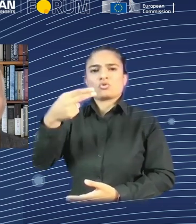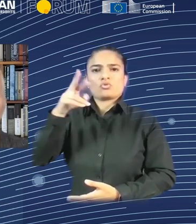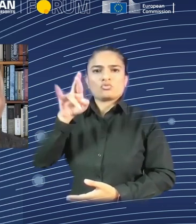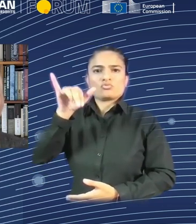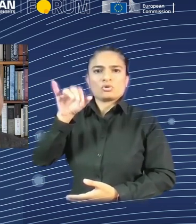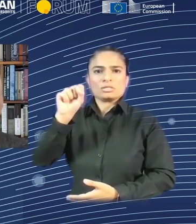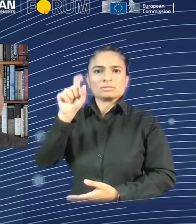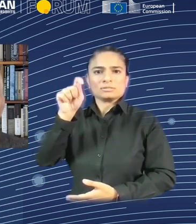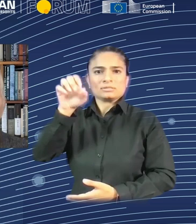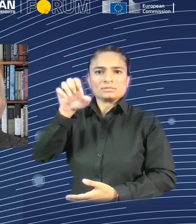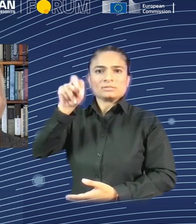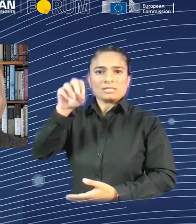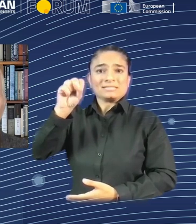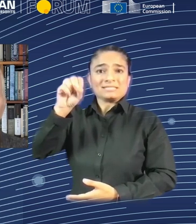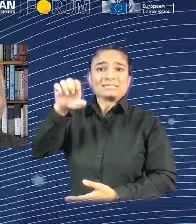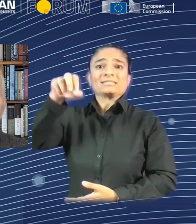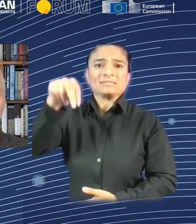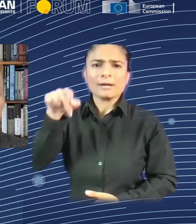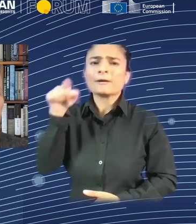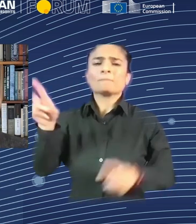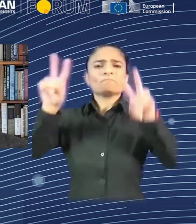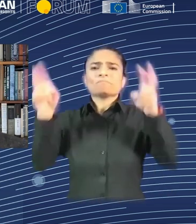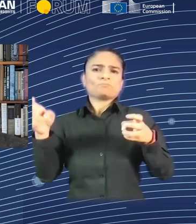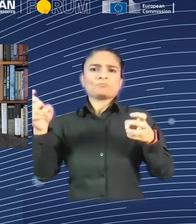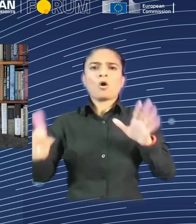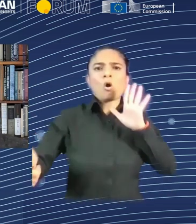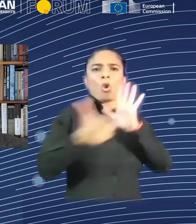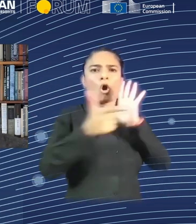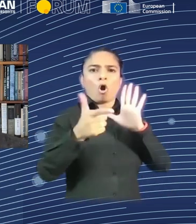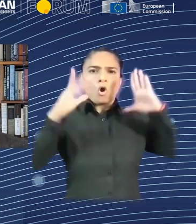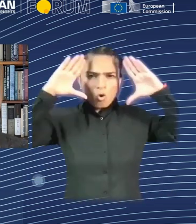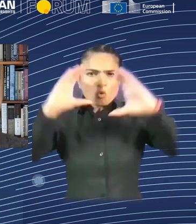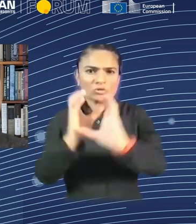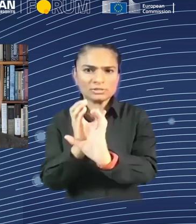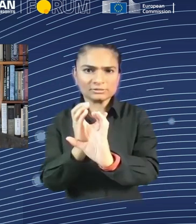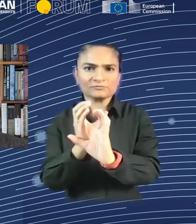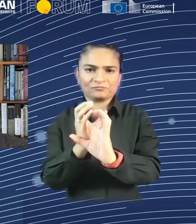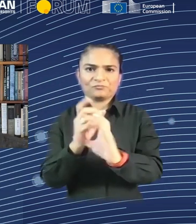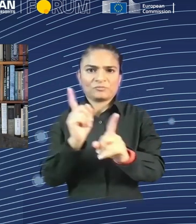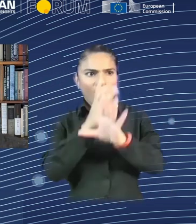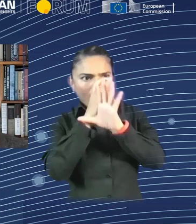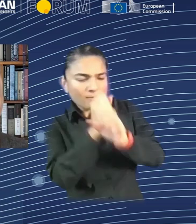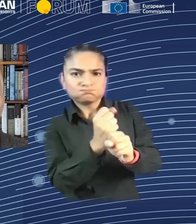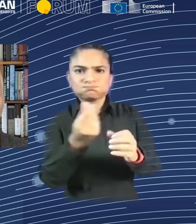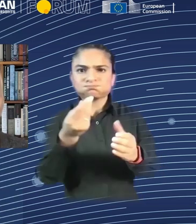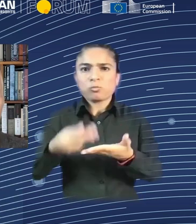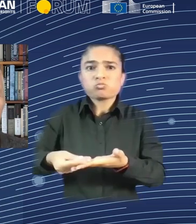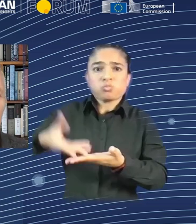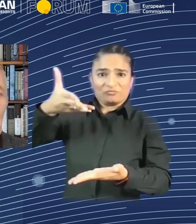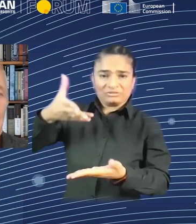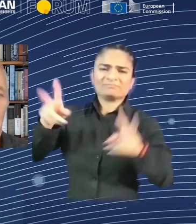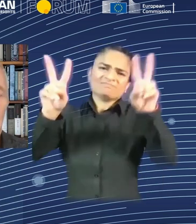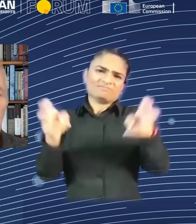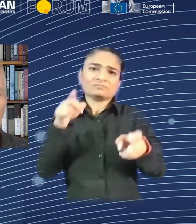chain, because a product becomes modular and commoditized, the opportunity to earn attractive profits with proprietary products will usually emerge